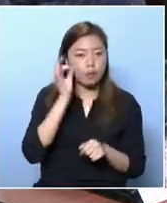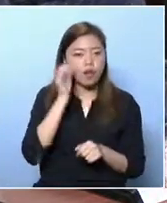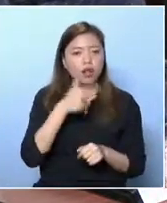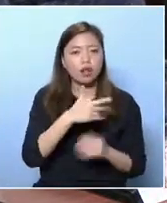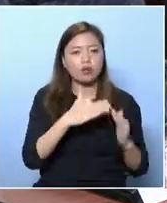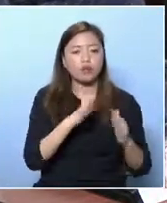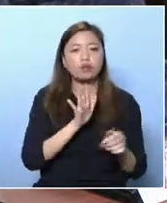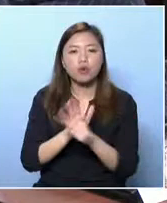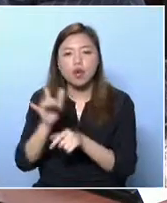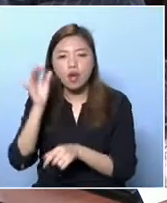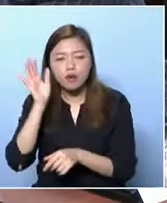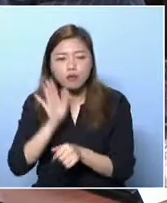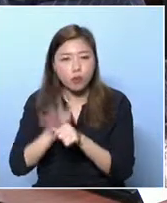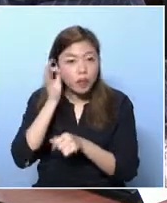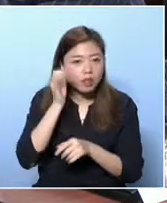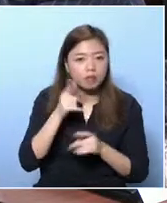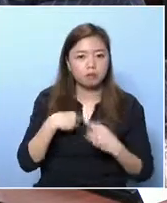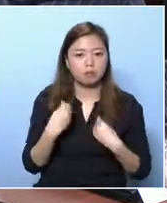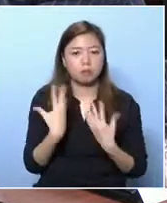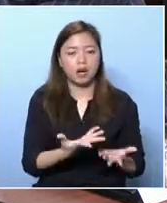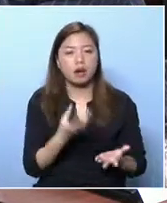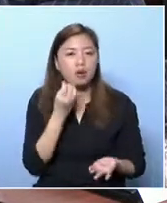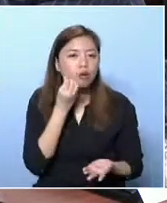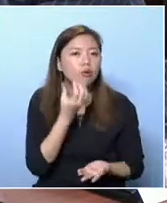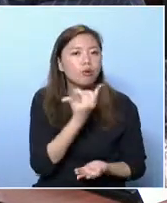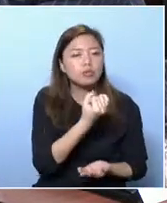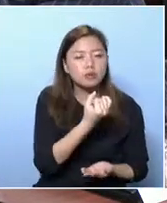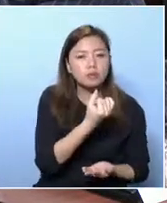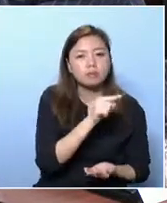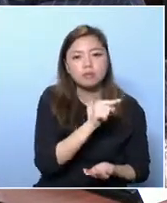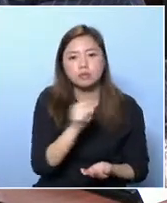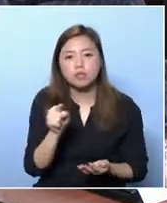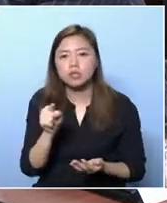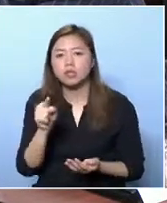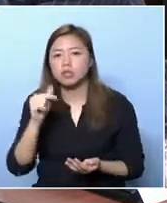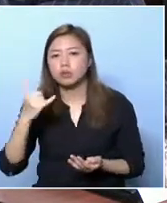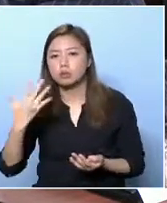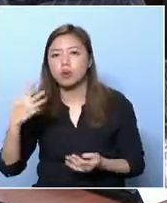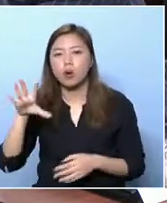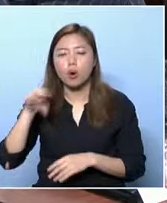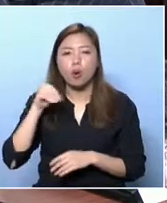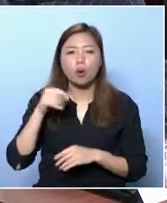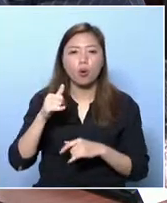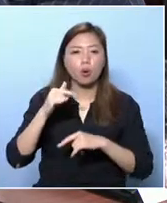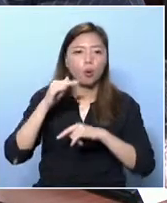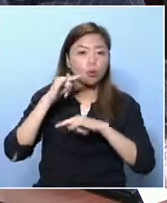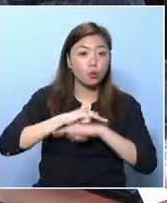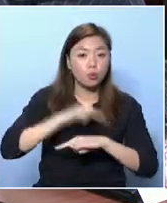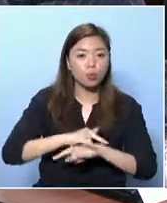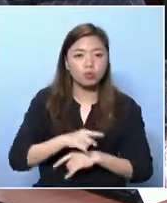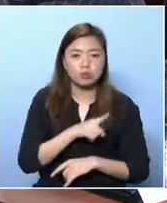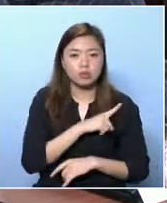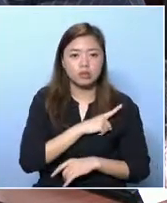do whatever they want. The Commission on Poverty says they want to alleviate poverty. But when the CSSA